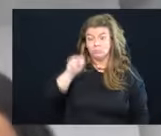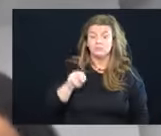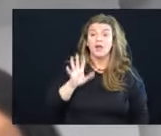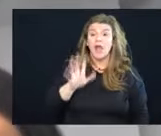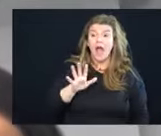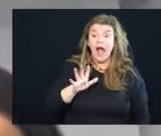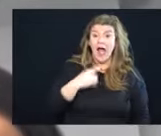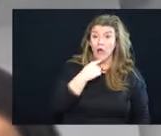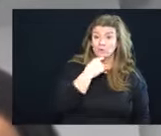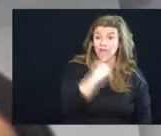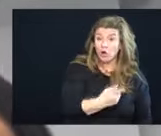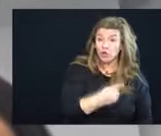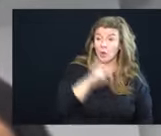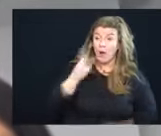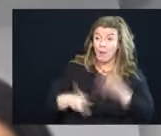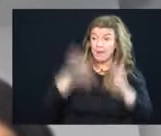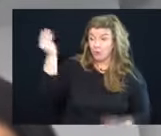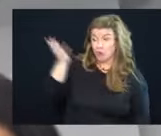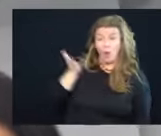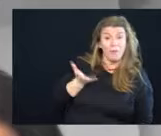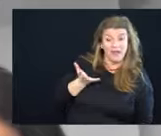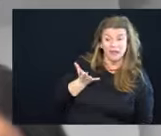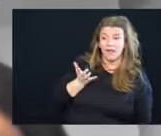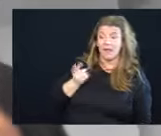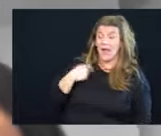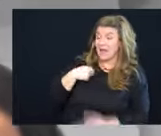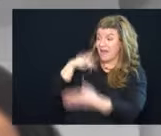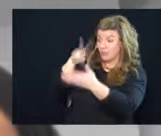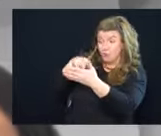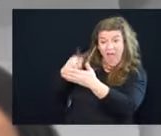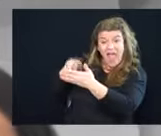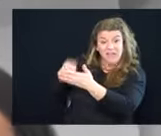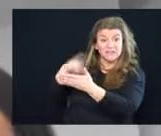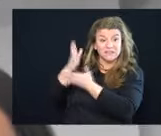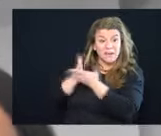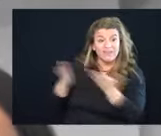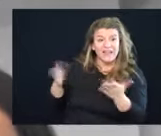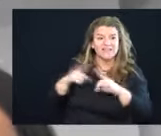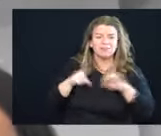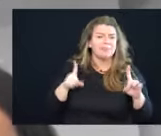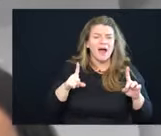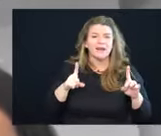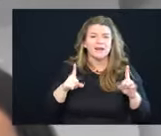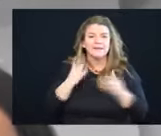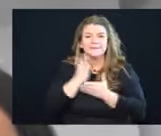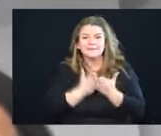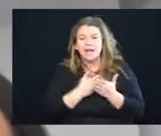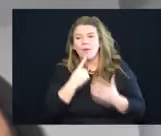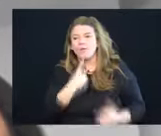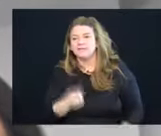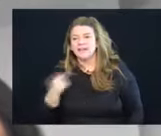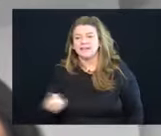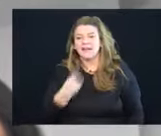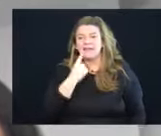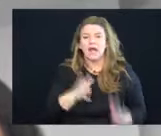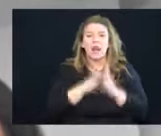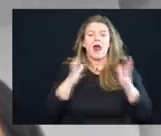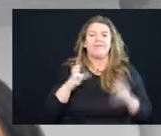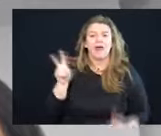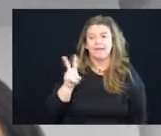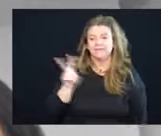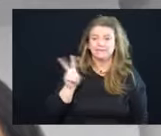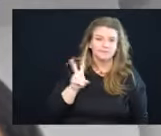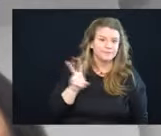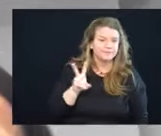people have told me that they're doing and what I've read and things, but some people will say, you know, they'll take a lot of vitamins. They'll